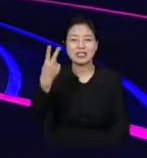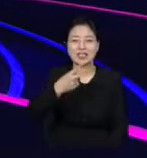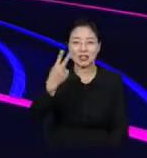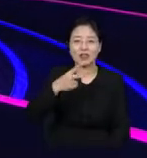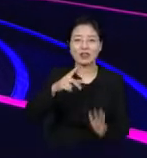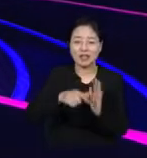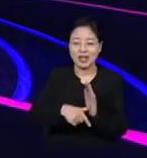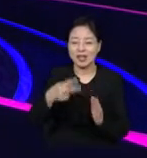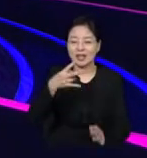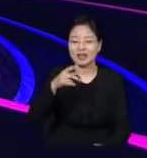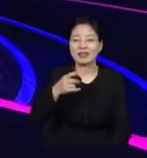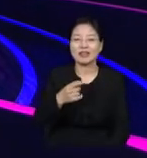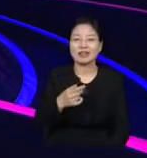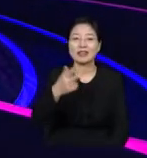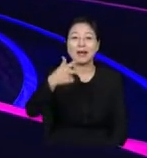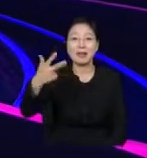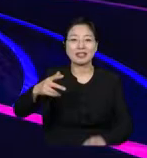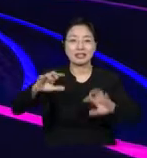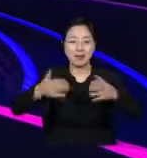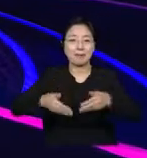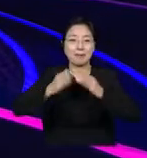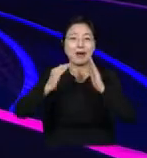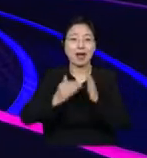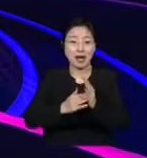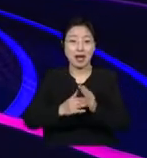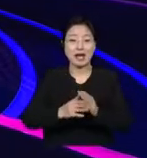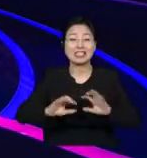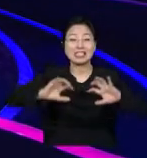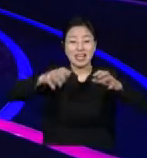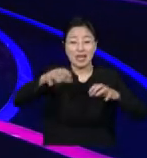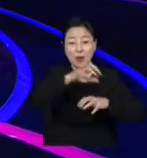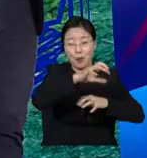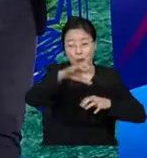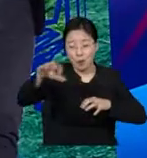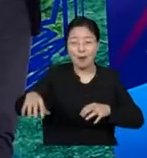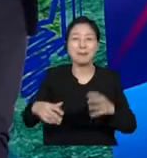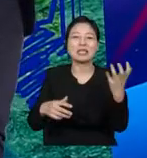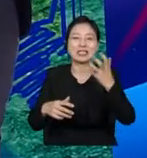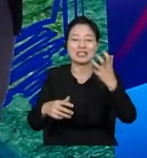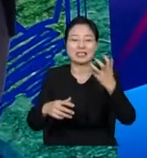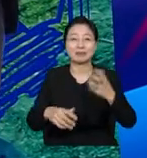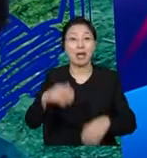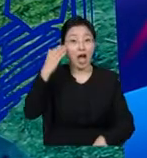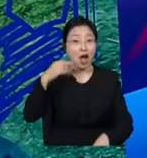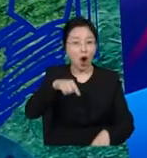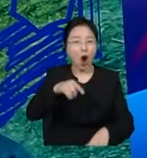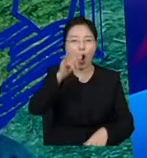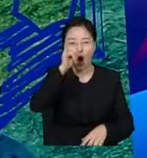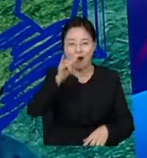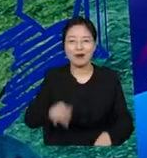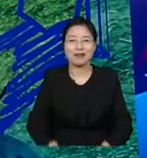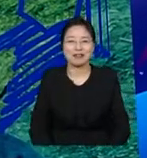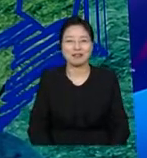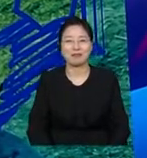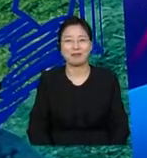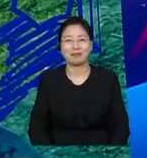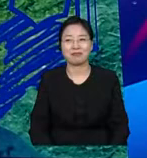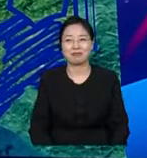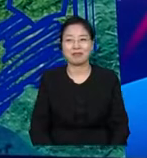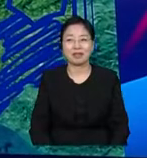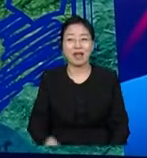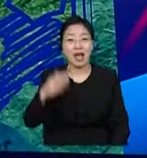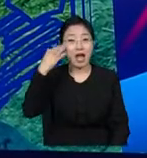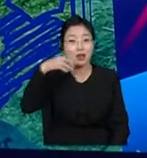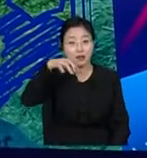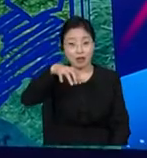distribute this idea to more than 80 countries around the world, including South Korea. Like this is not my first visit. I was here in